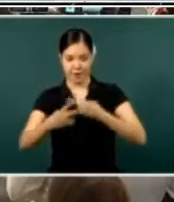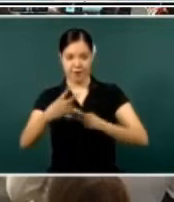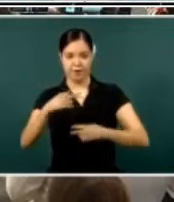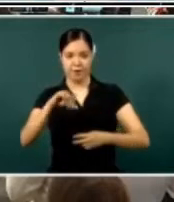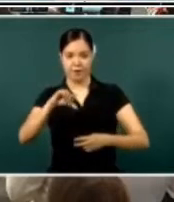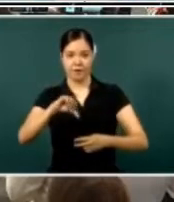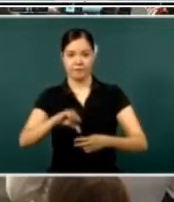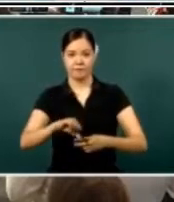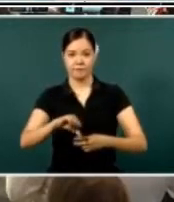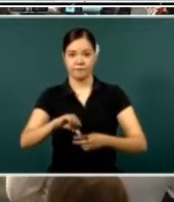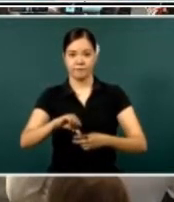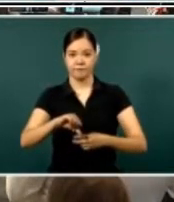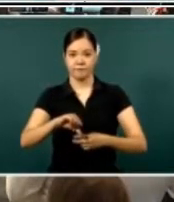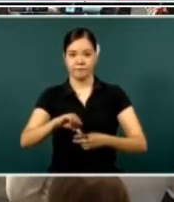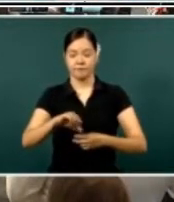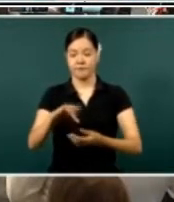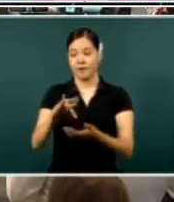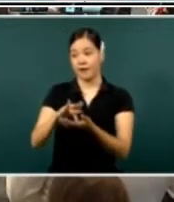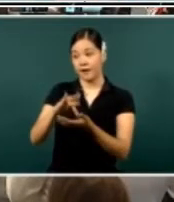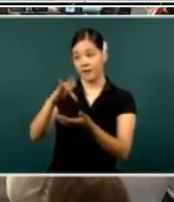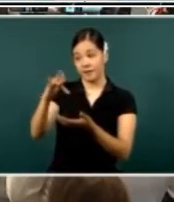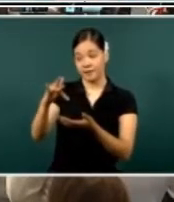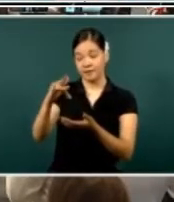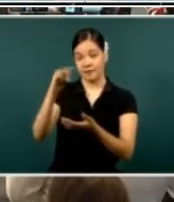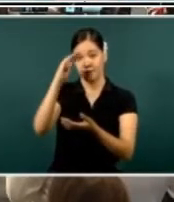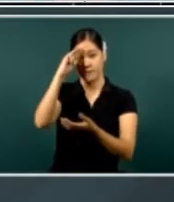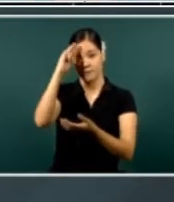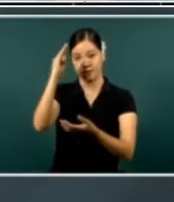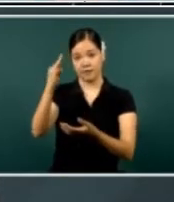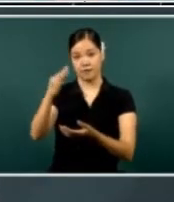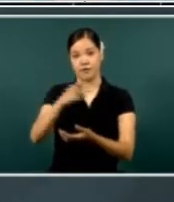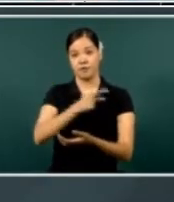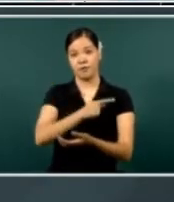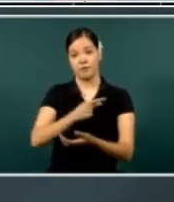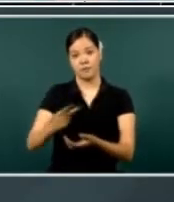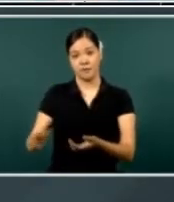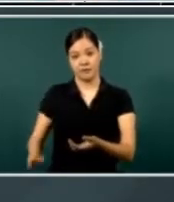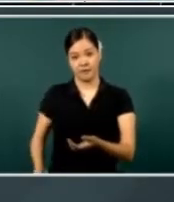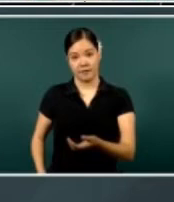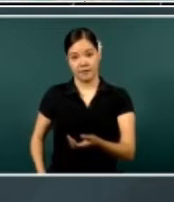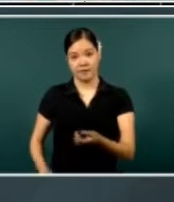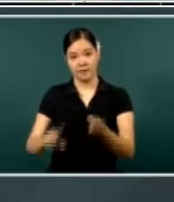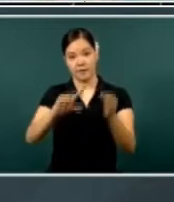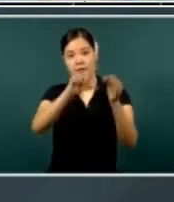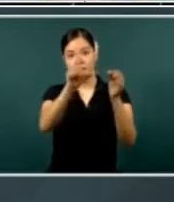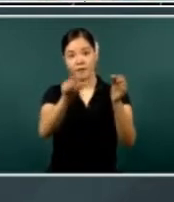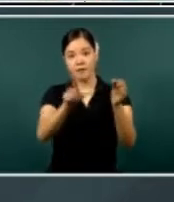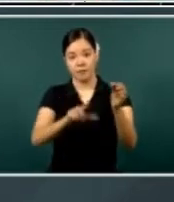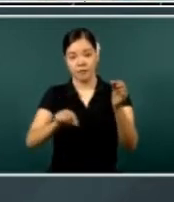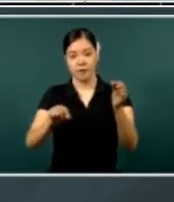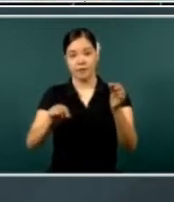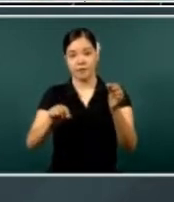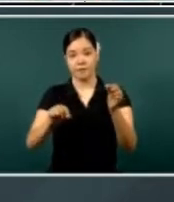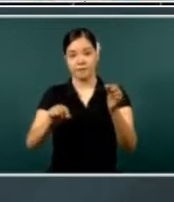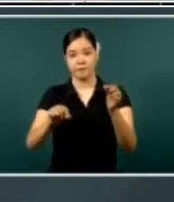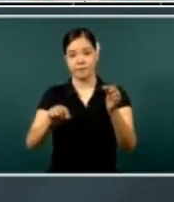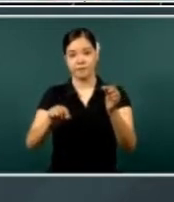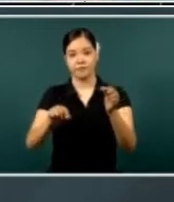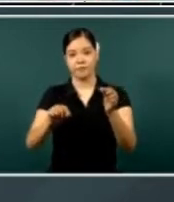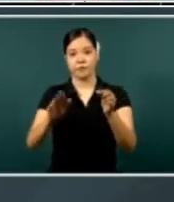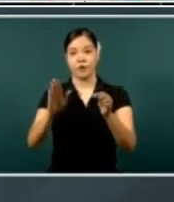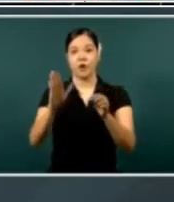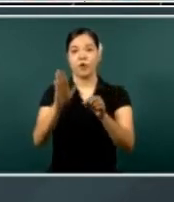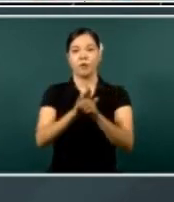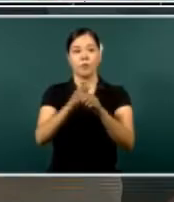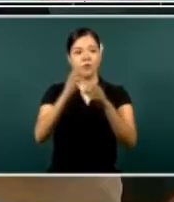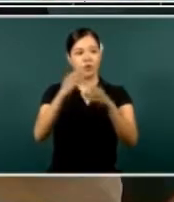of you. And to thank the President of the Republic for being here this